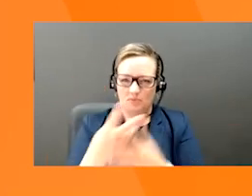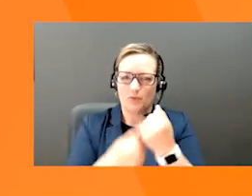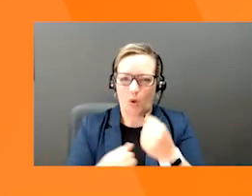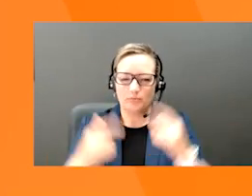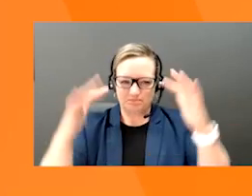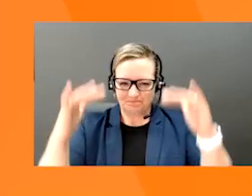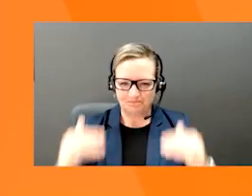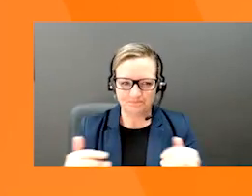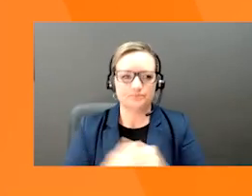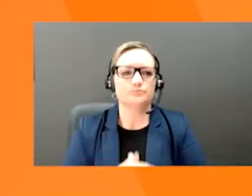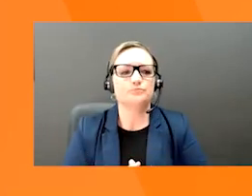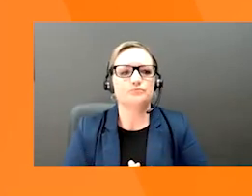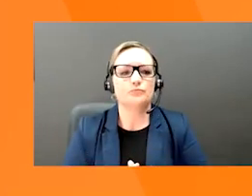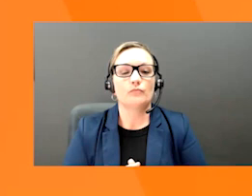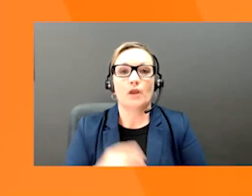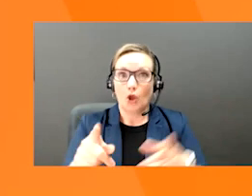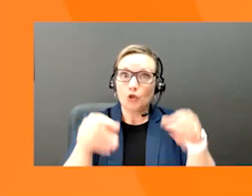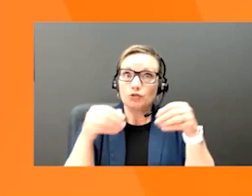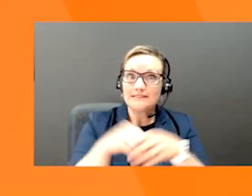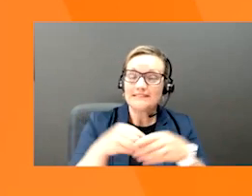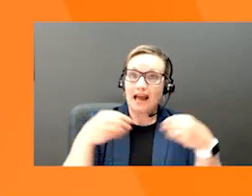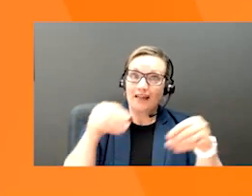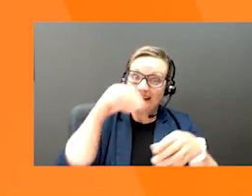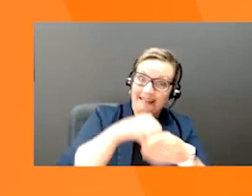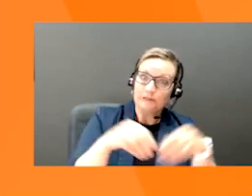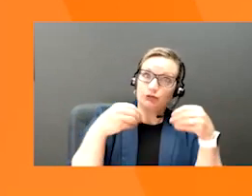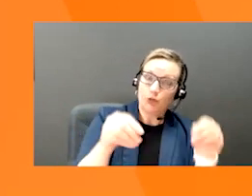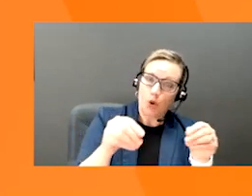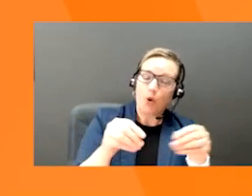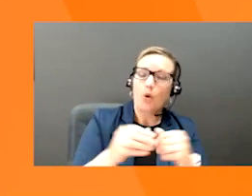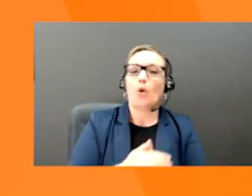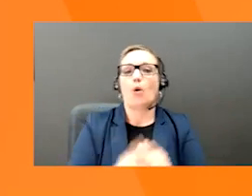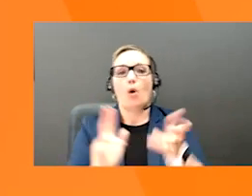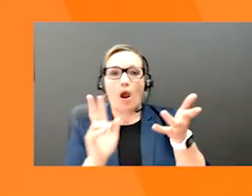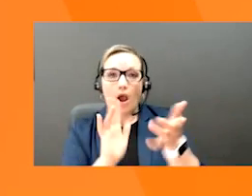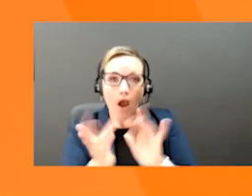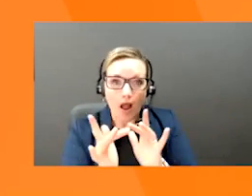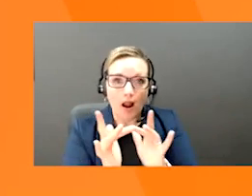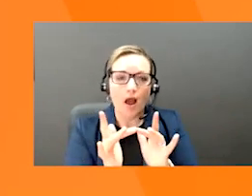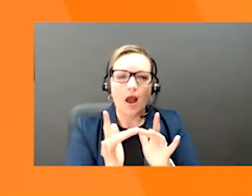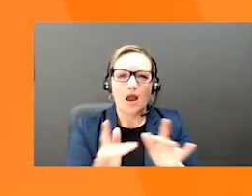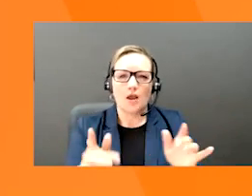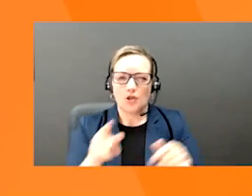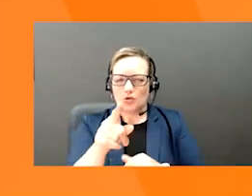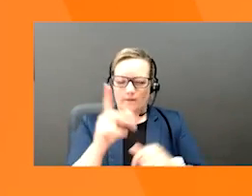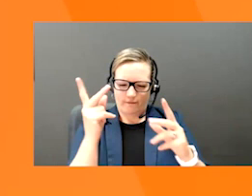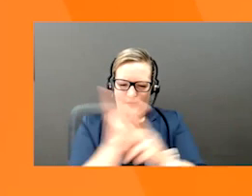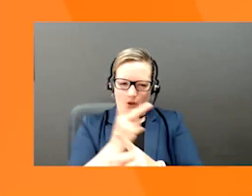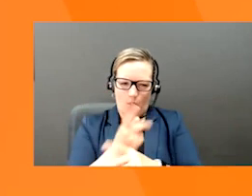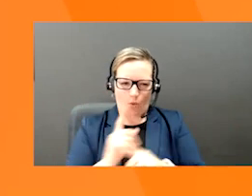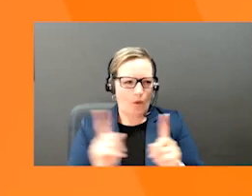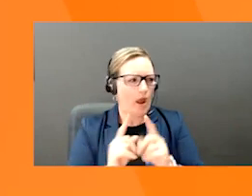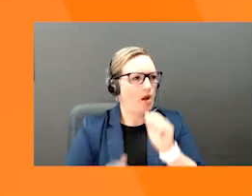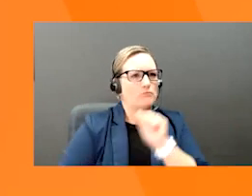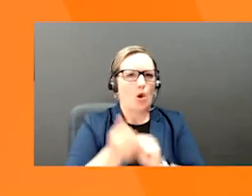Whether your main sales channel is physical retail store or an e-commerce website, you need to identify which is the most profitable depending